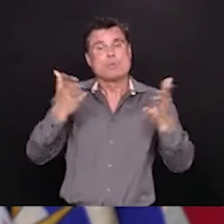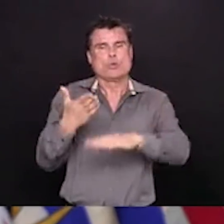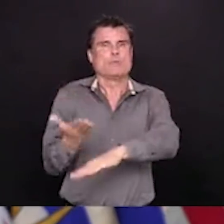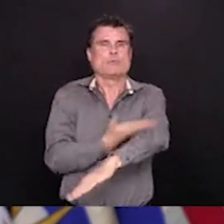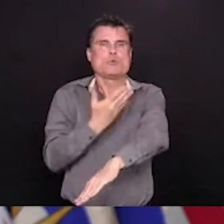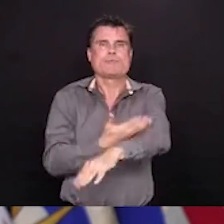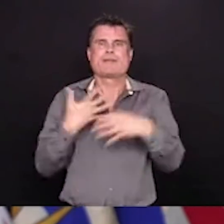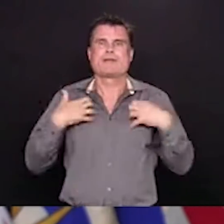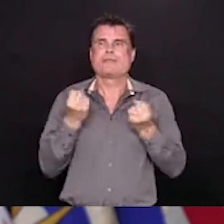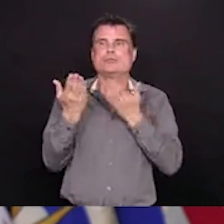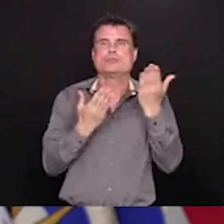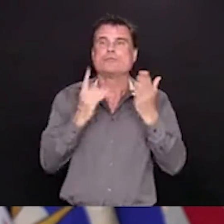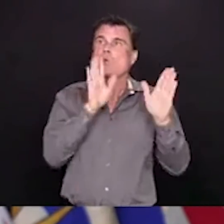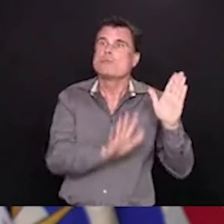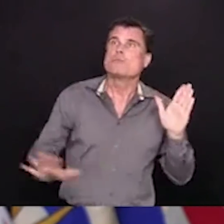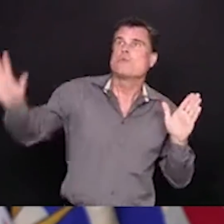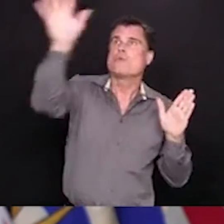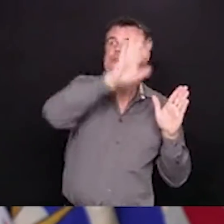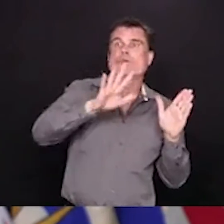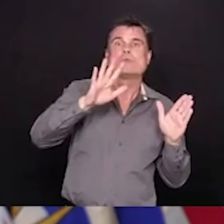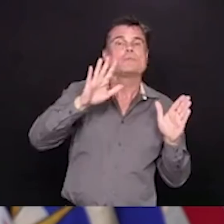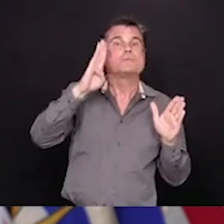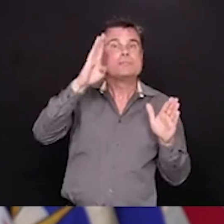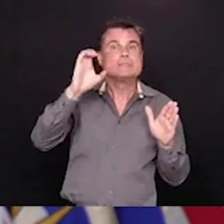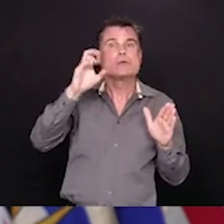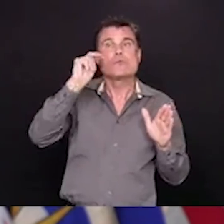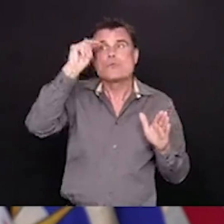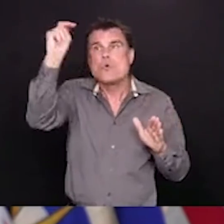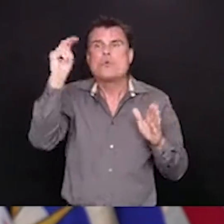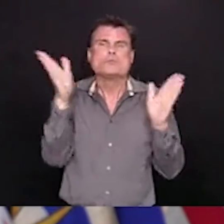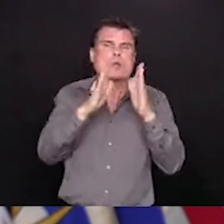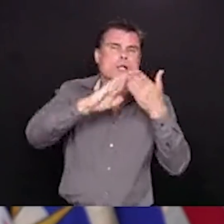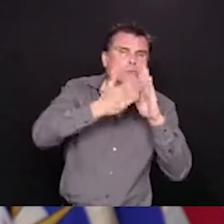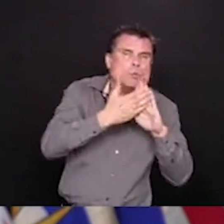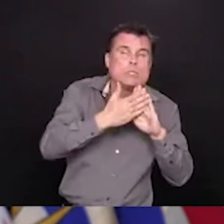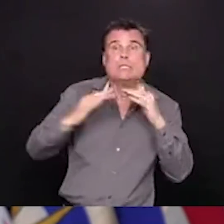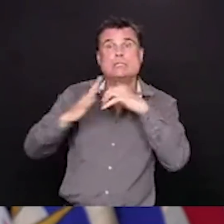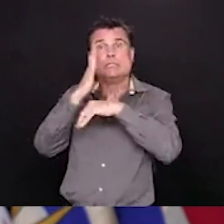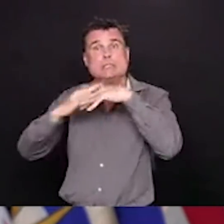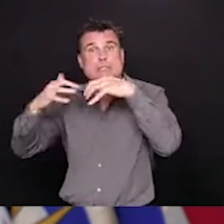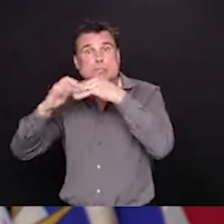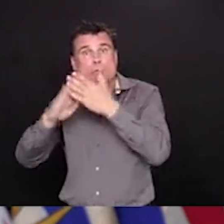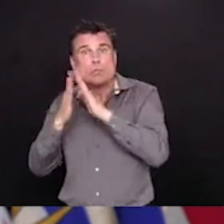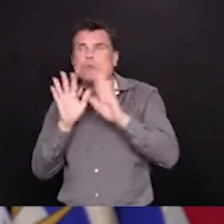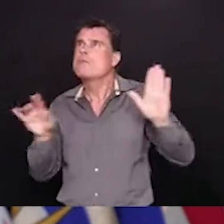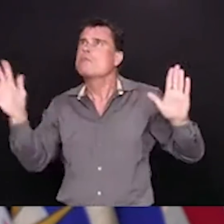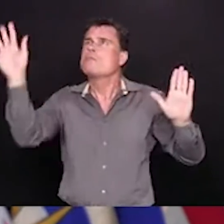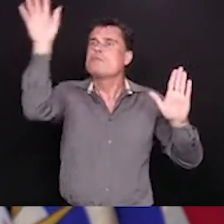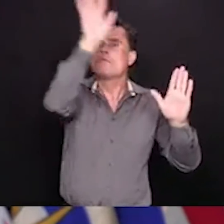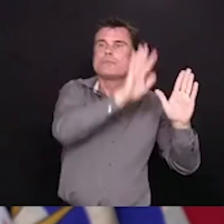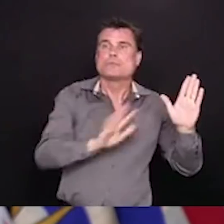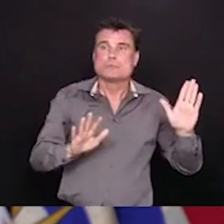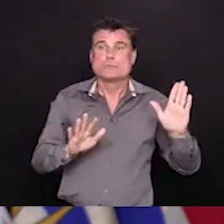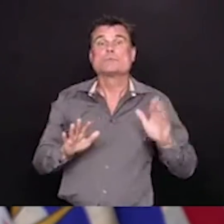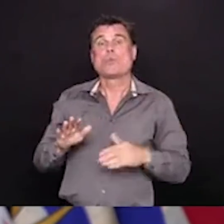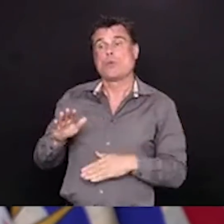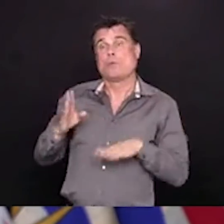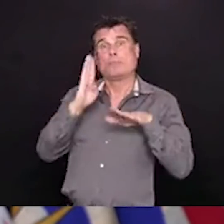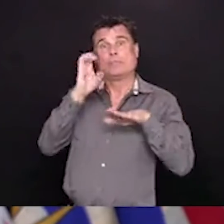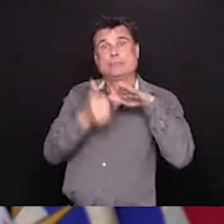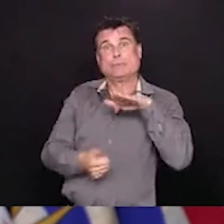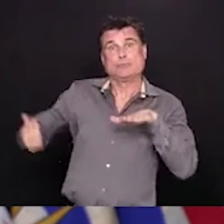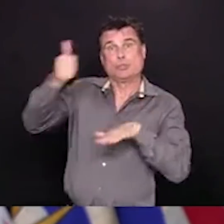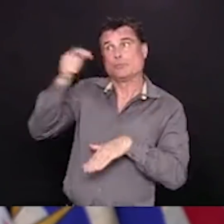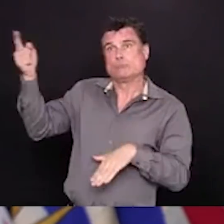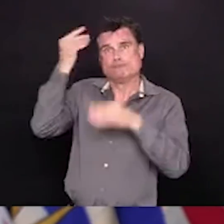some weeks, but the premier announced this framework today, and it is welcomed by us as a way to recognize